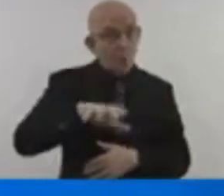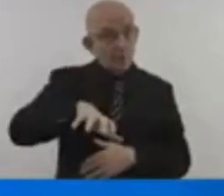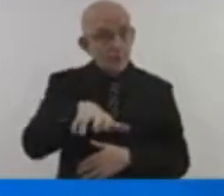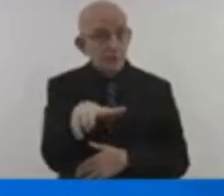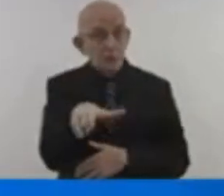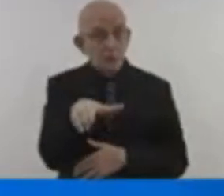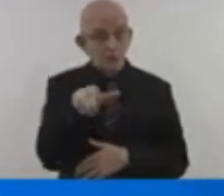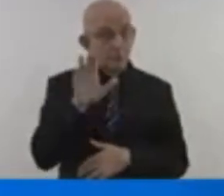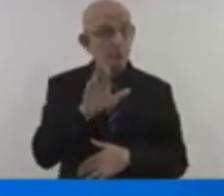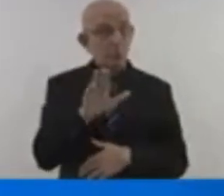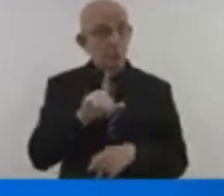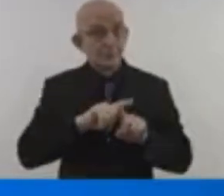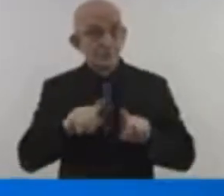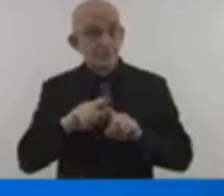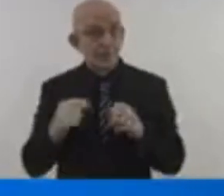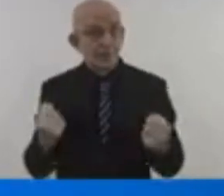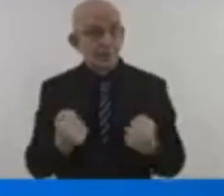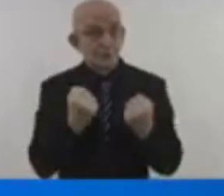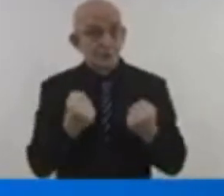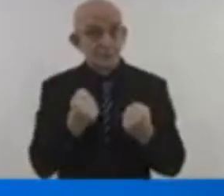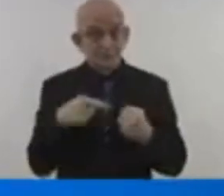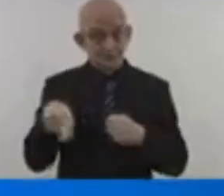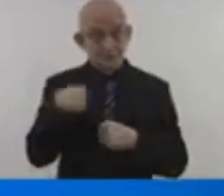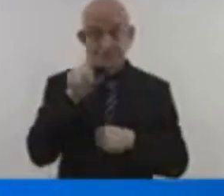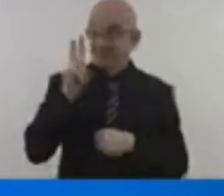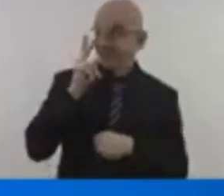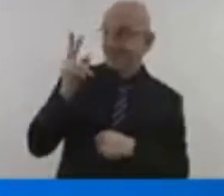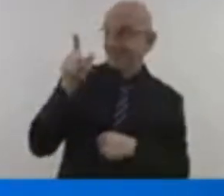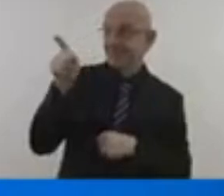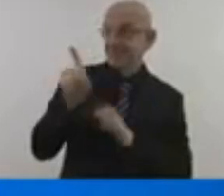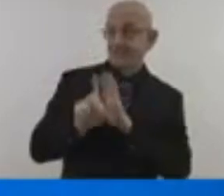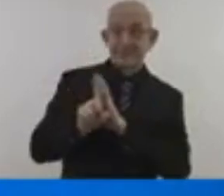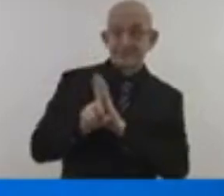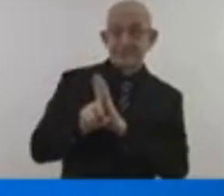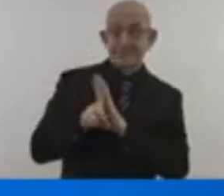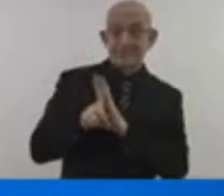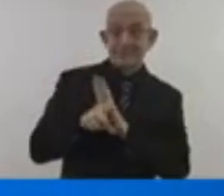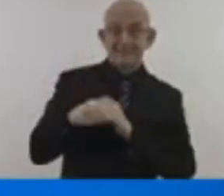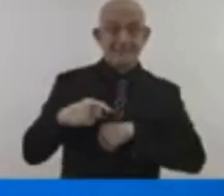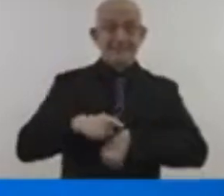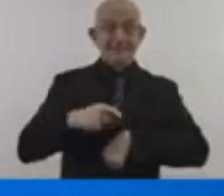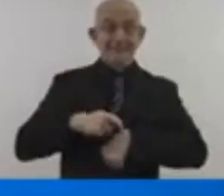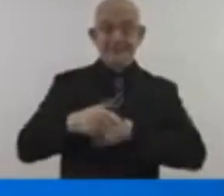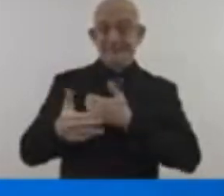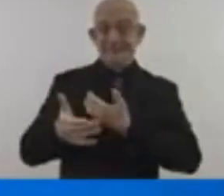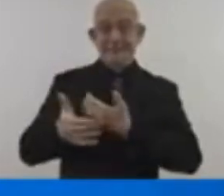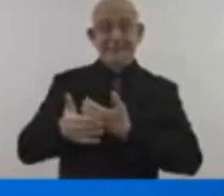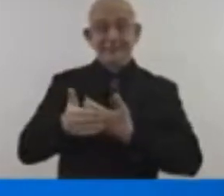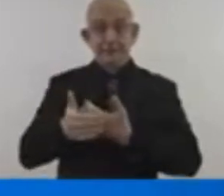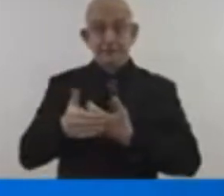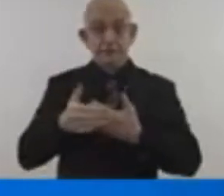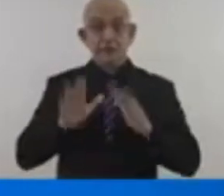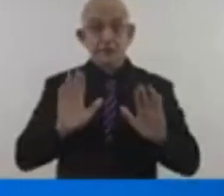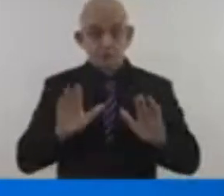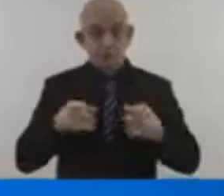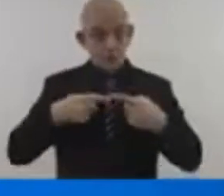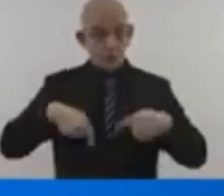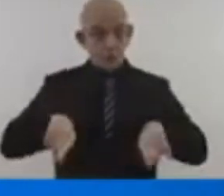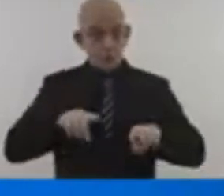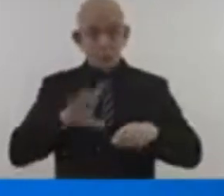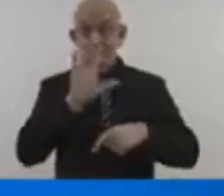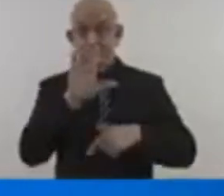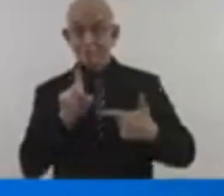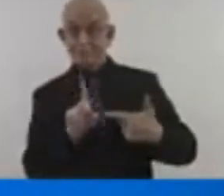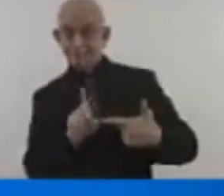Second, you must do more to protect your people from the ravages of the climate crisis. The most